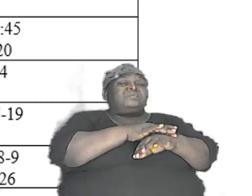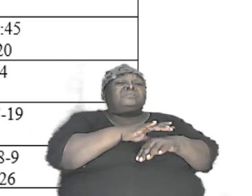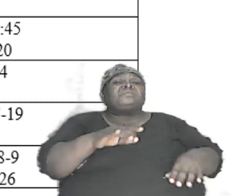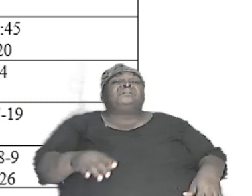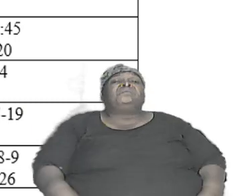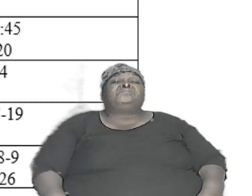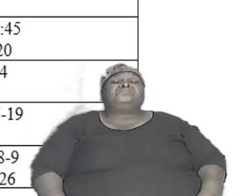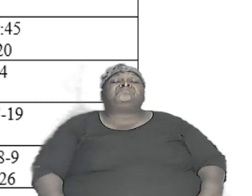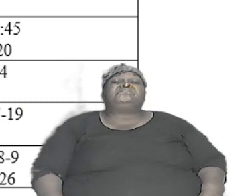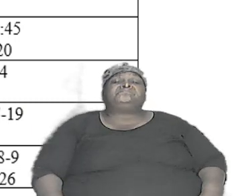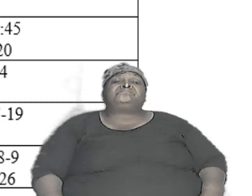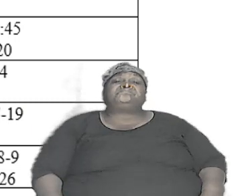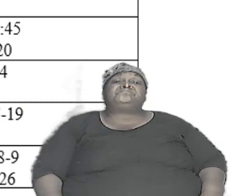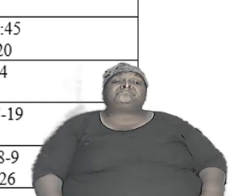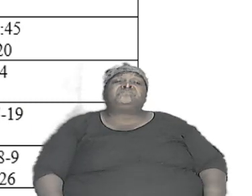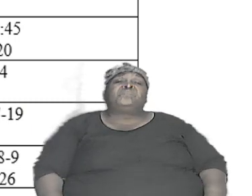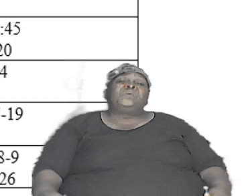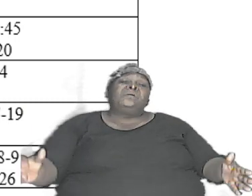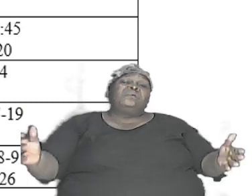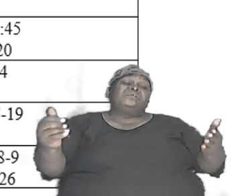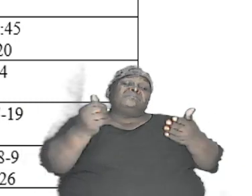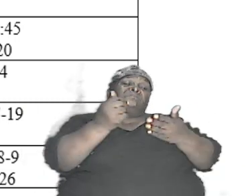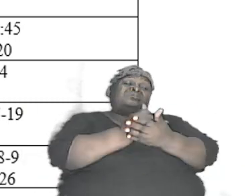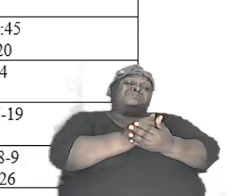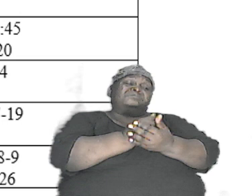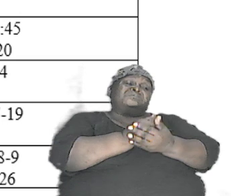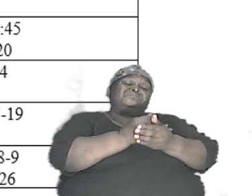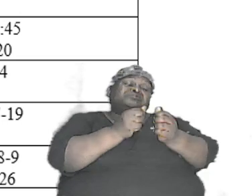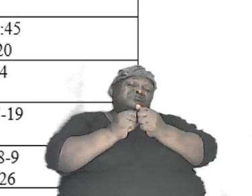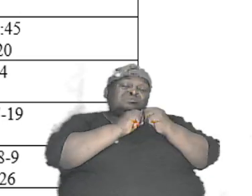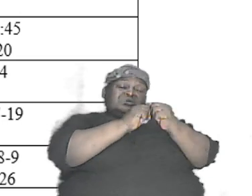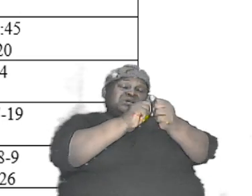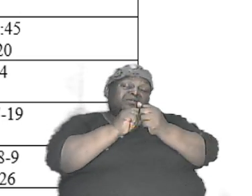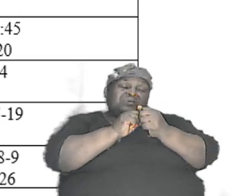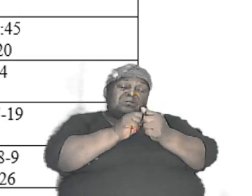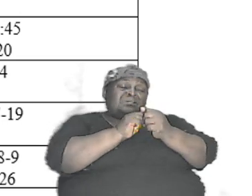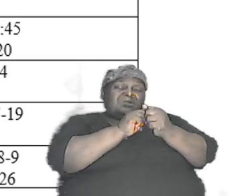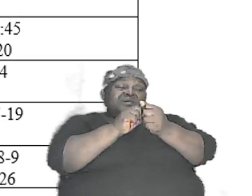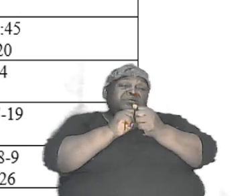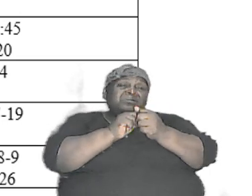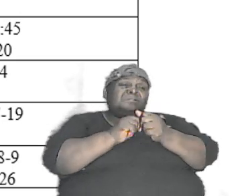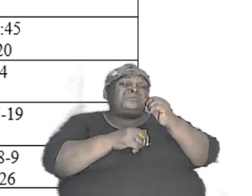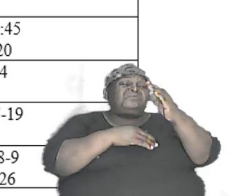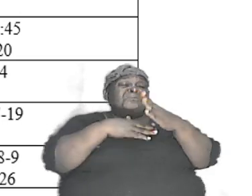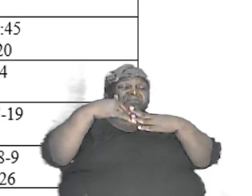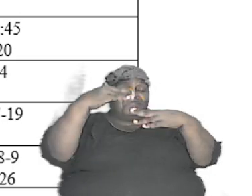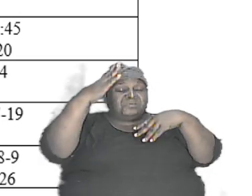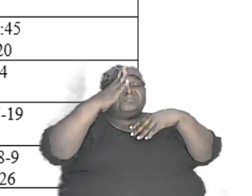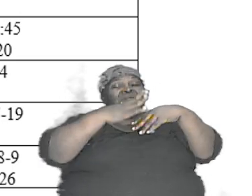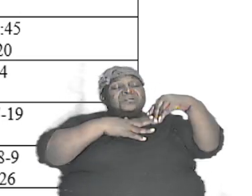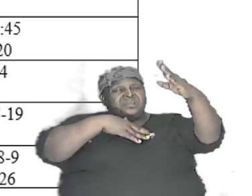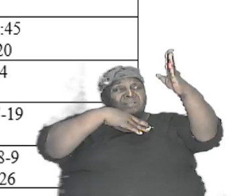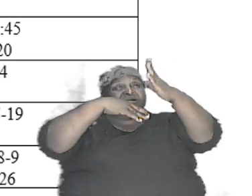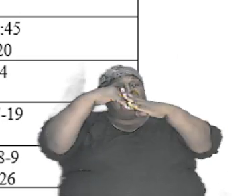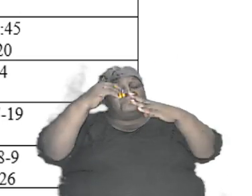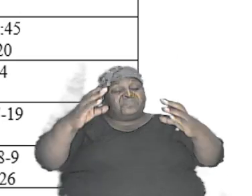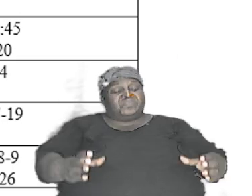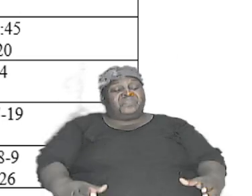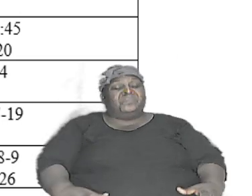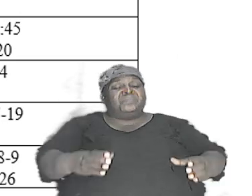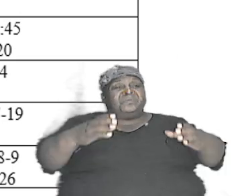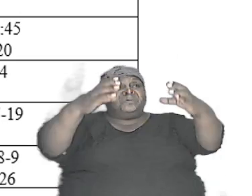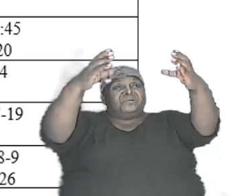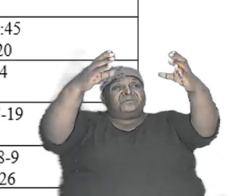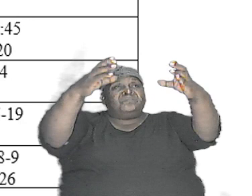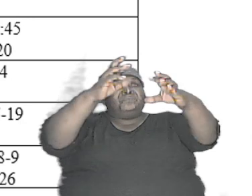world they gathered themselves together and they were building a tower to